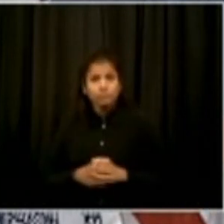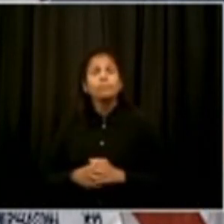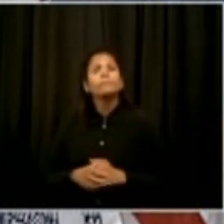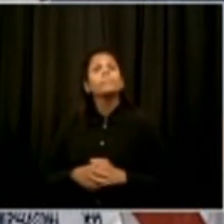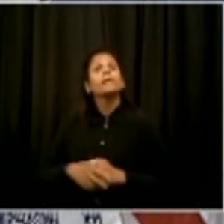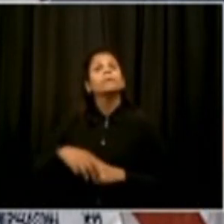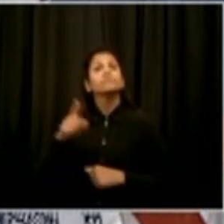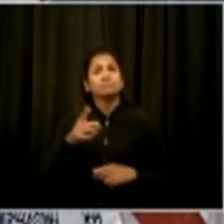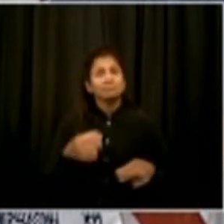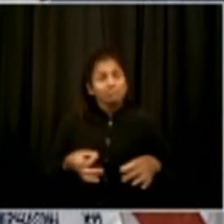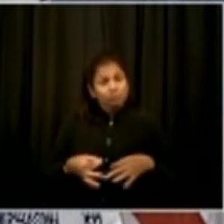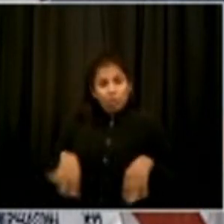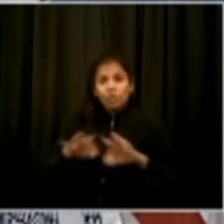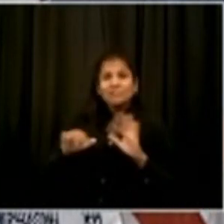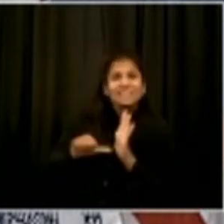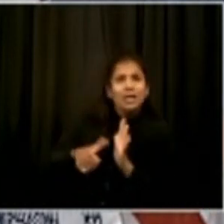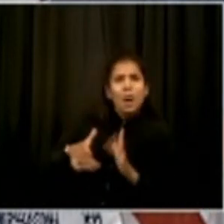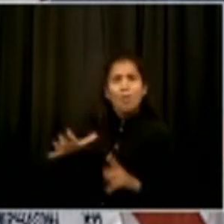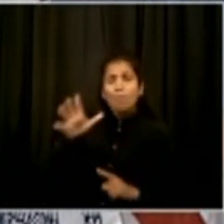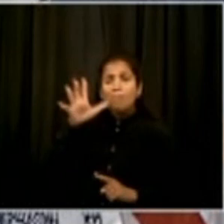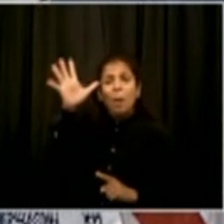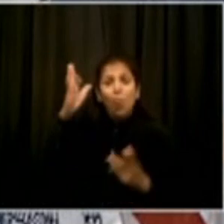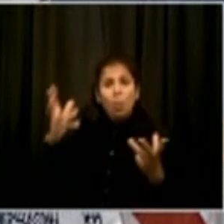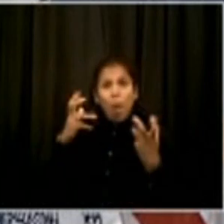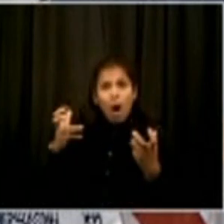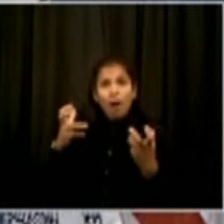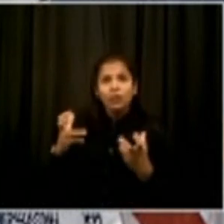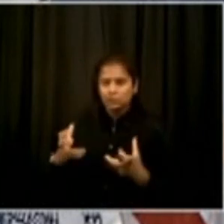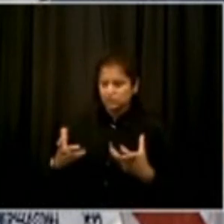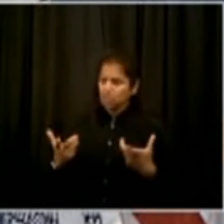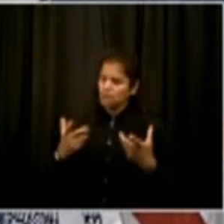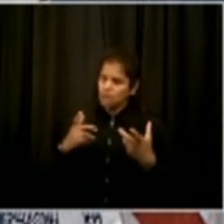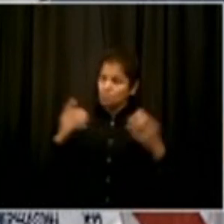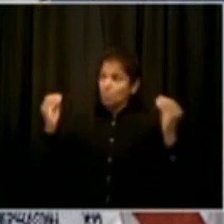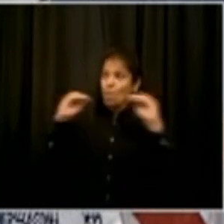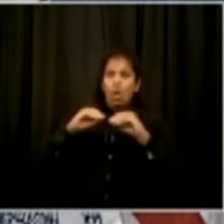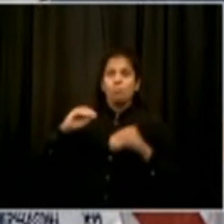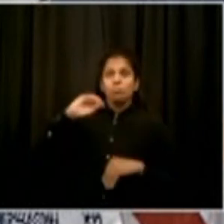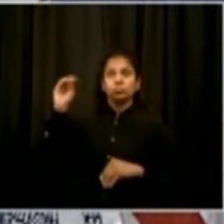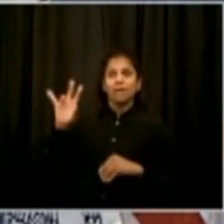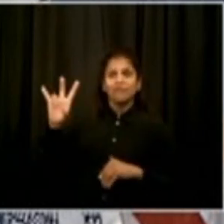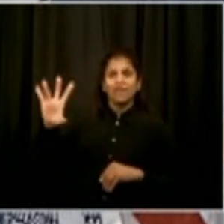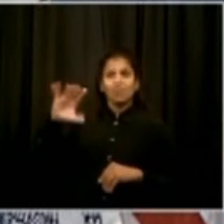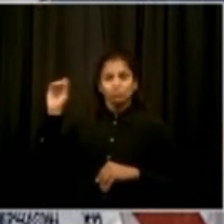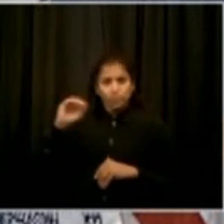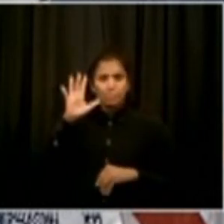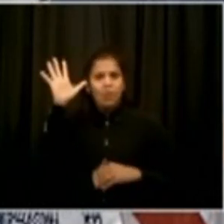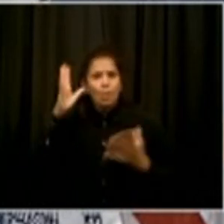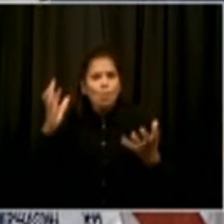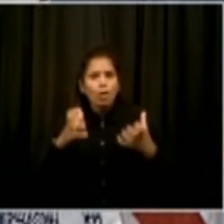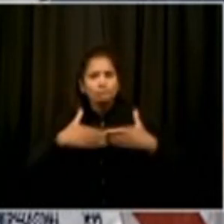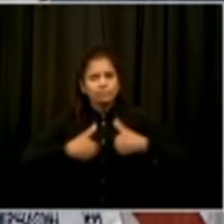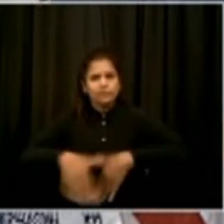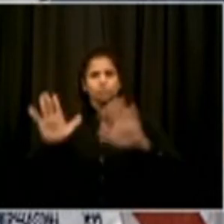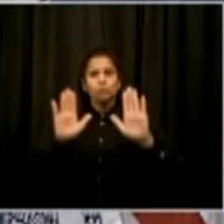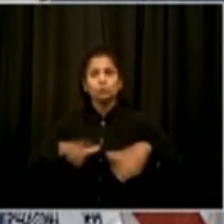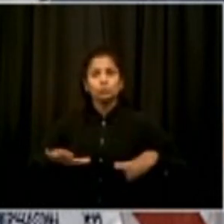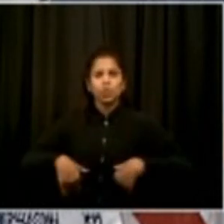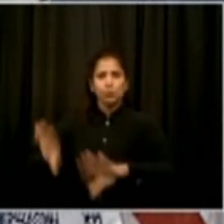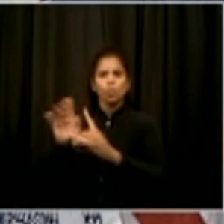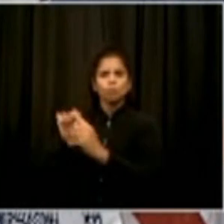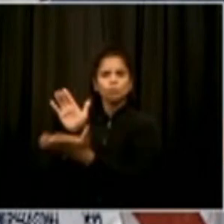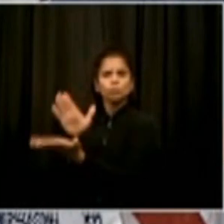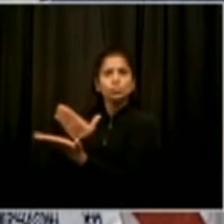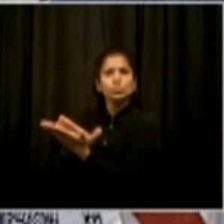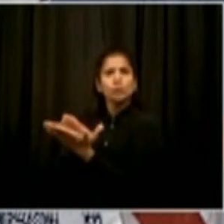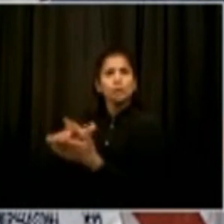And, Dave, I'll keep saying this is not forever. You know, five months, six months, seven months. I don't know exactly when, but there's going to be a day when there's a vaccine and kids have it